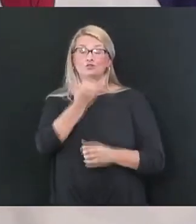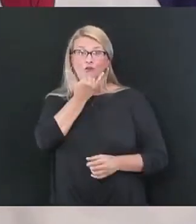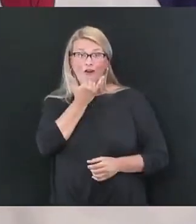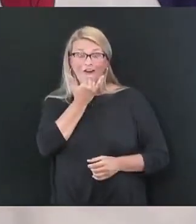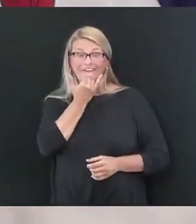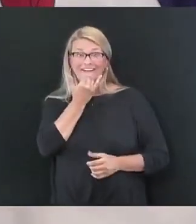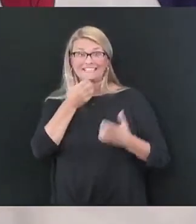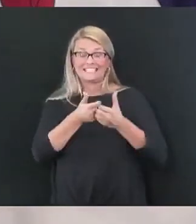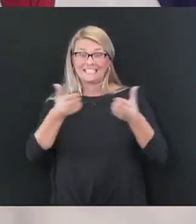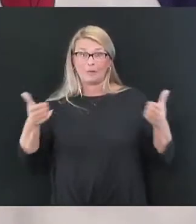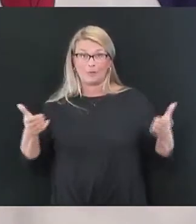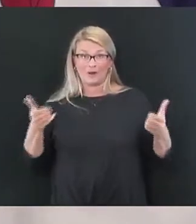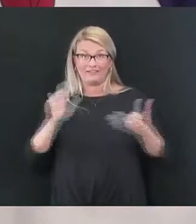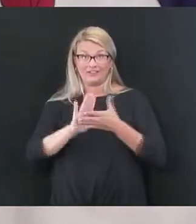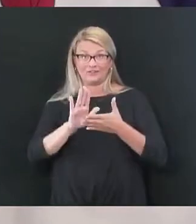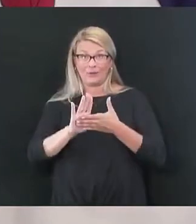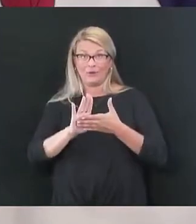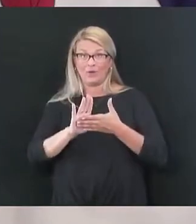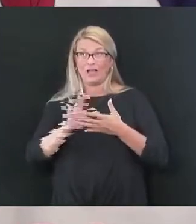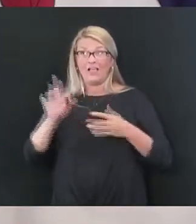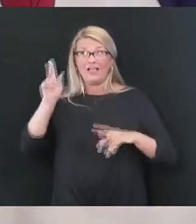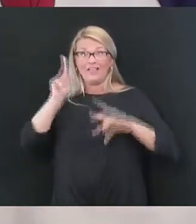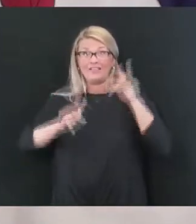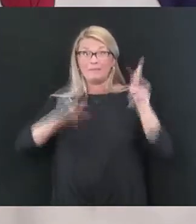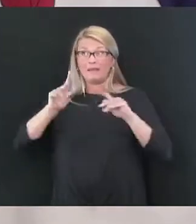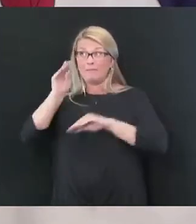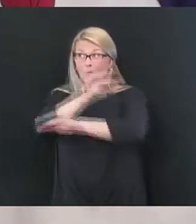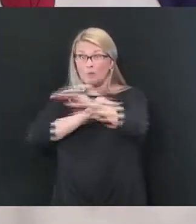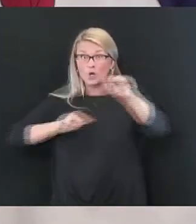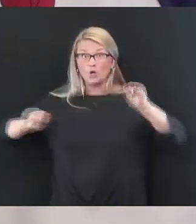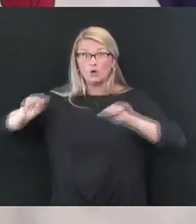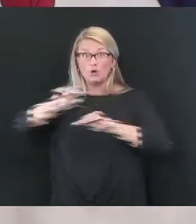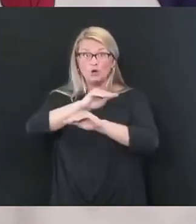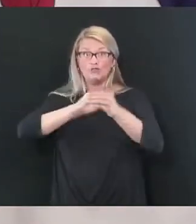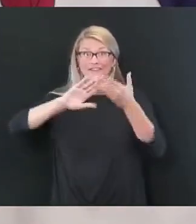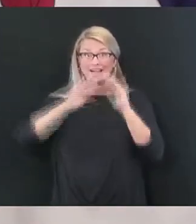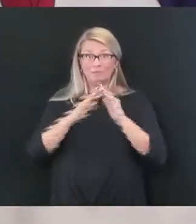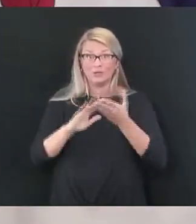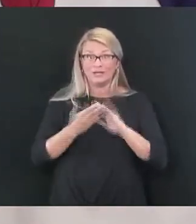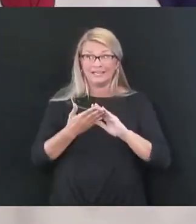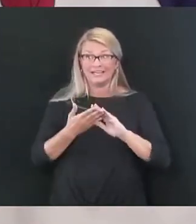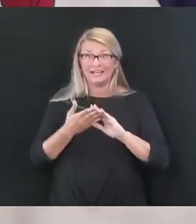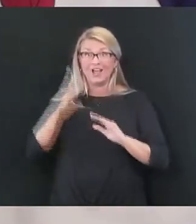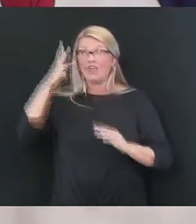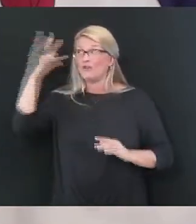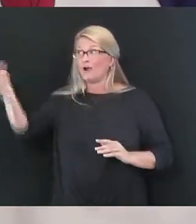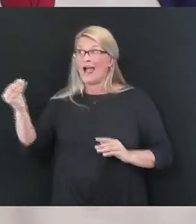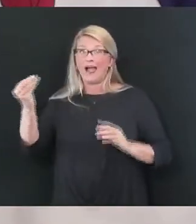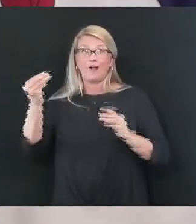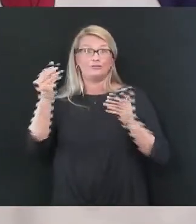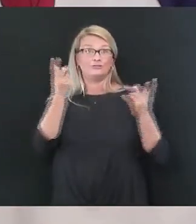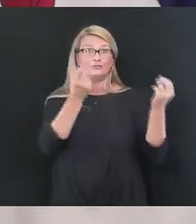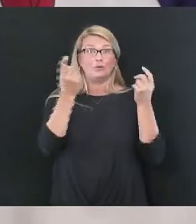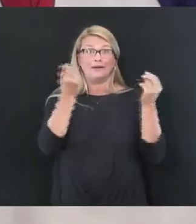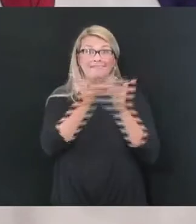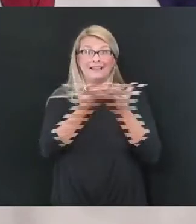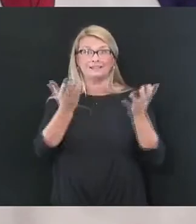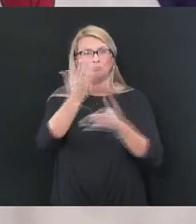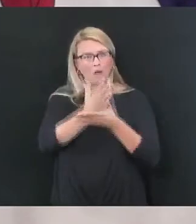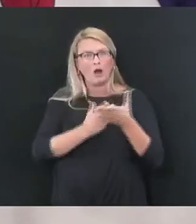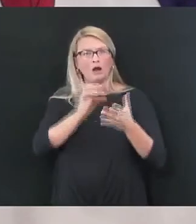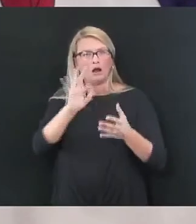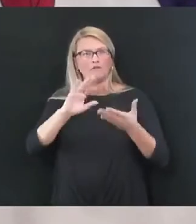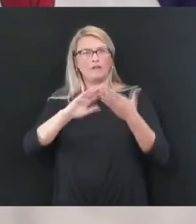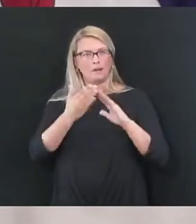thing to do. These people travel and move through our community in every way. They're part of our community. And